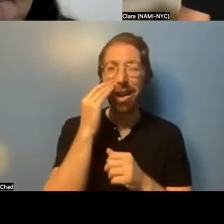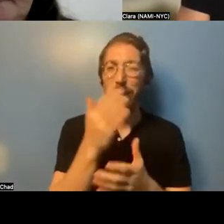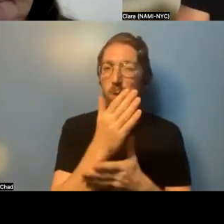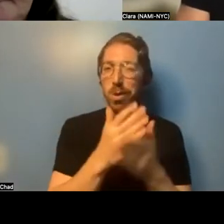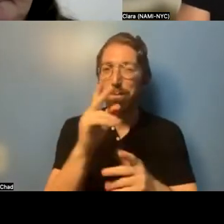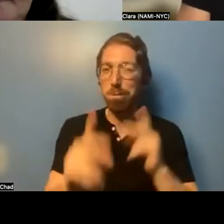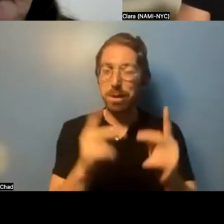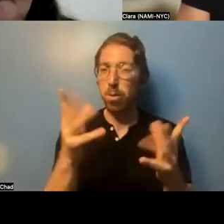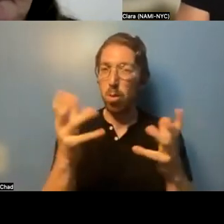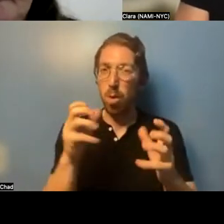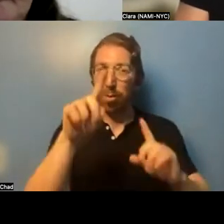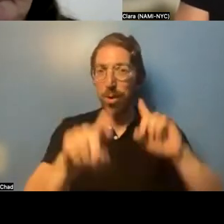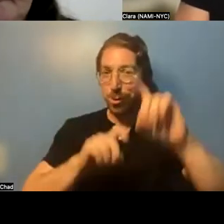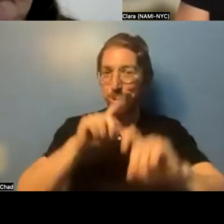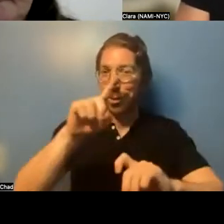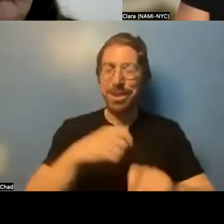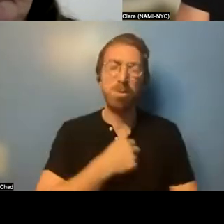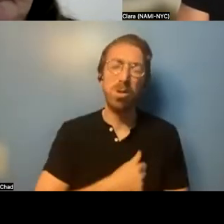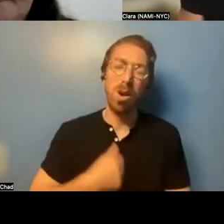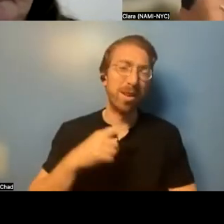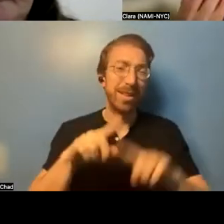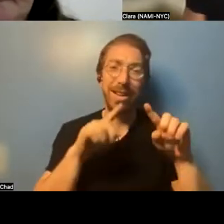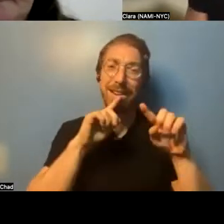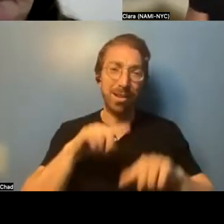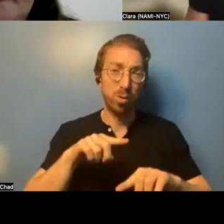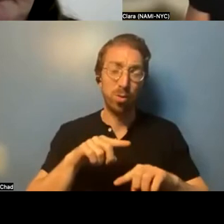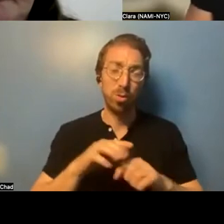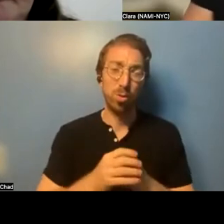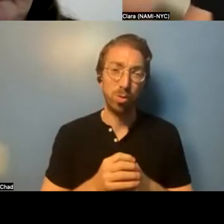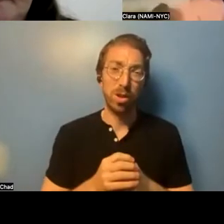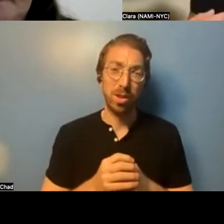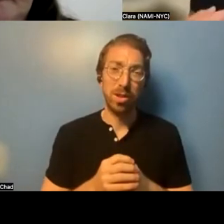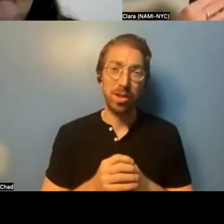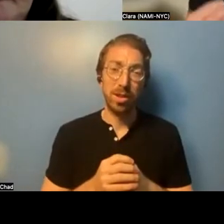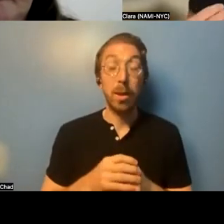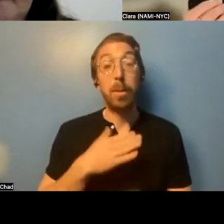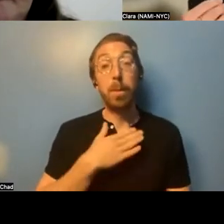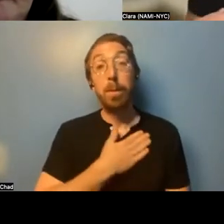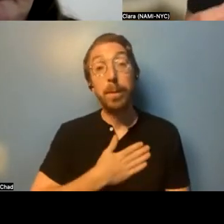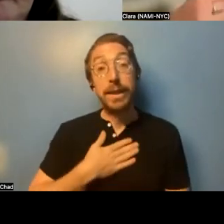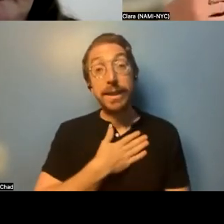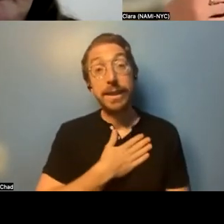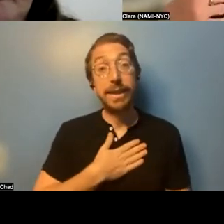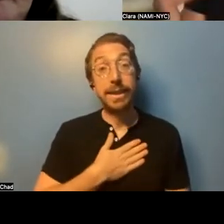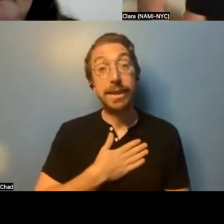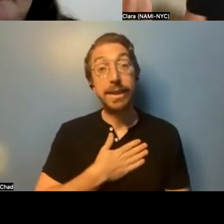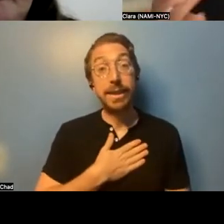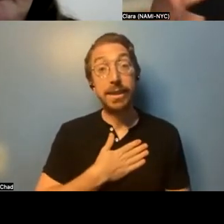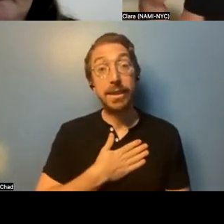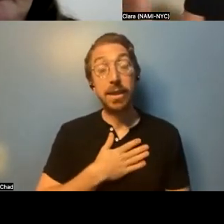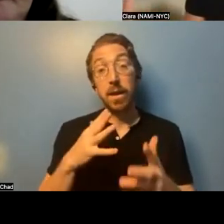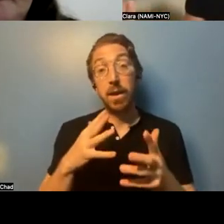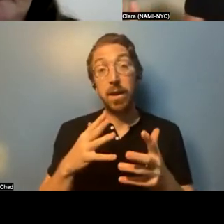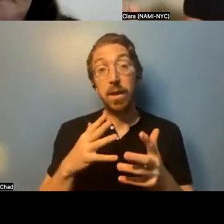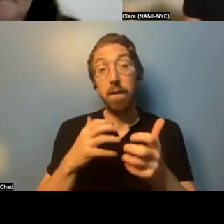not able to get to your questions, uh, this evening. Please do feel free to reply to the, um, thank